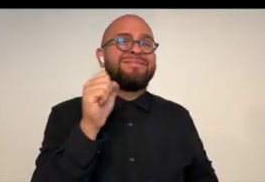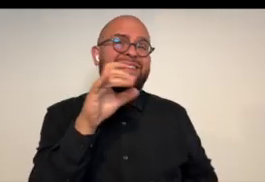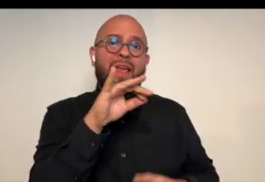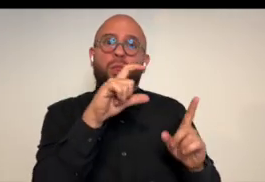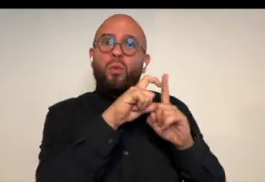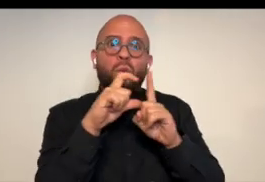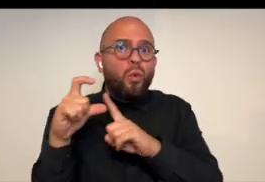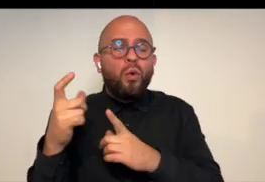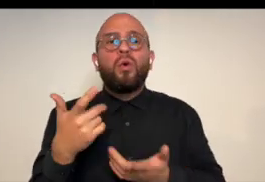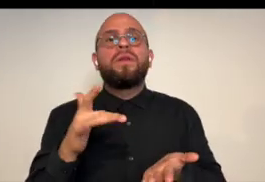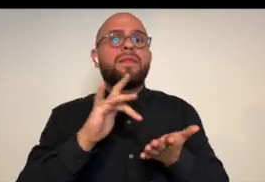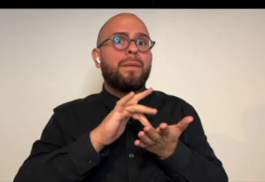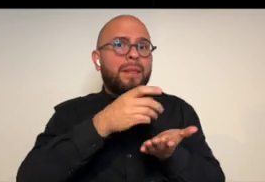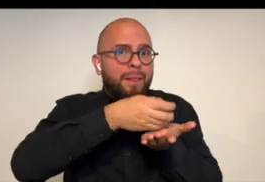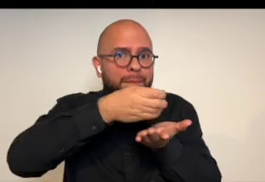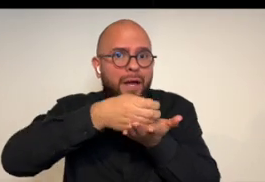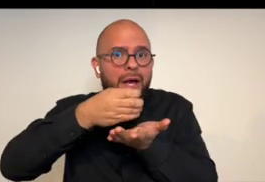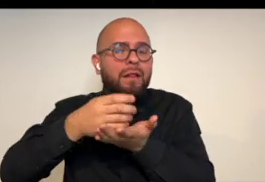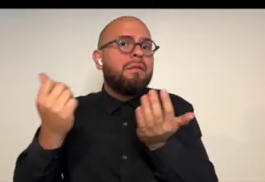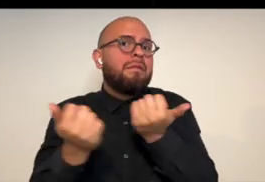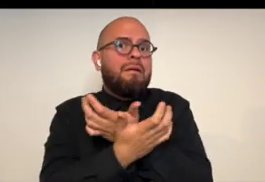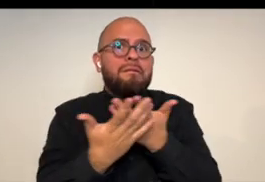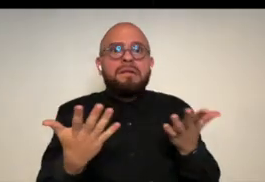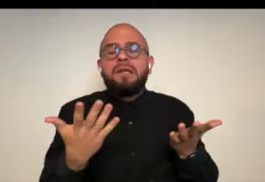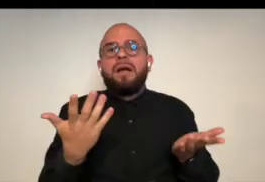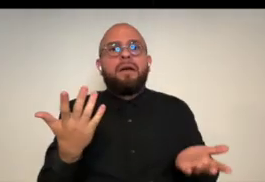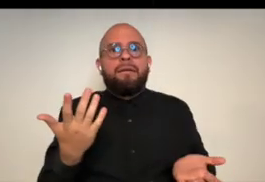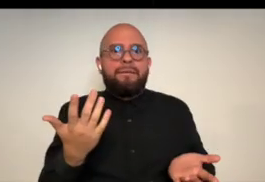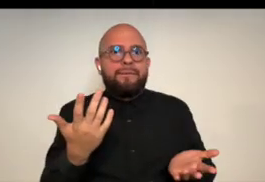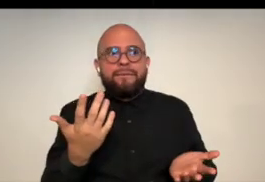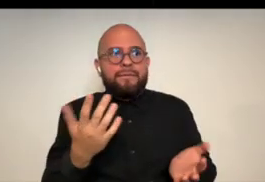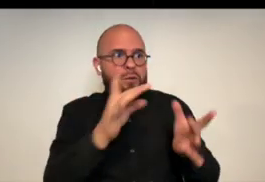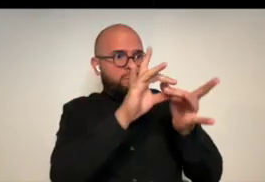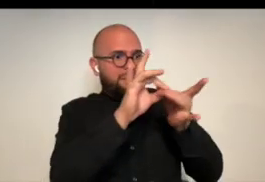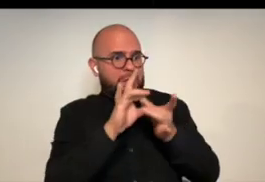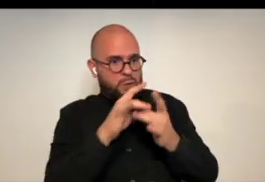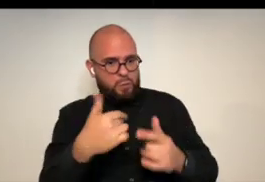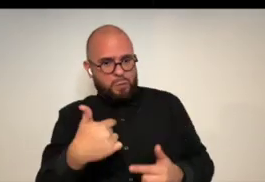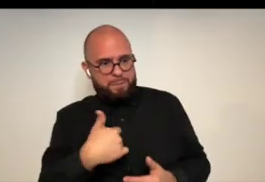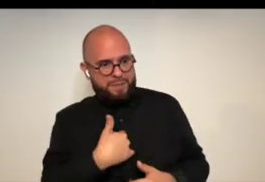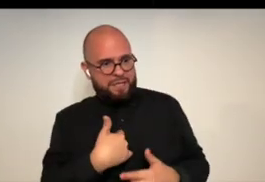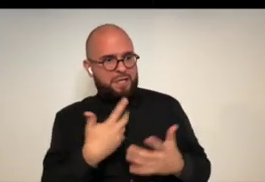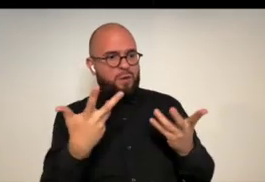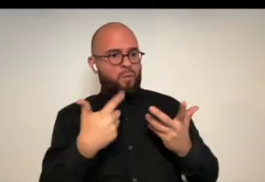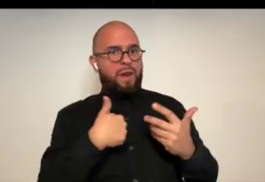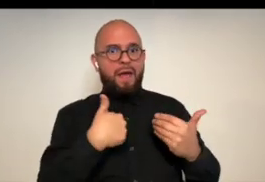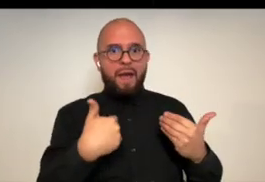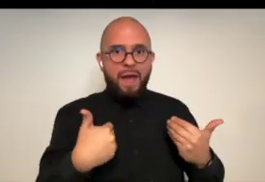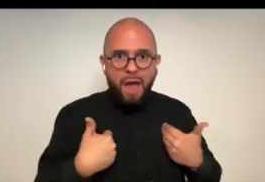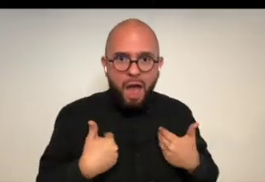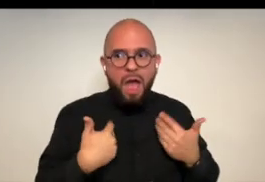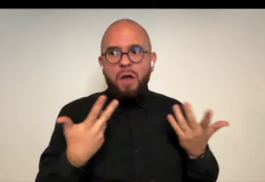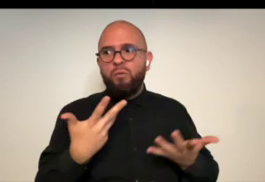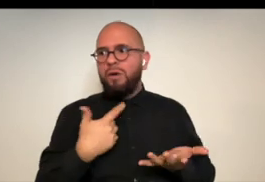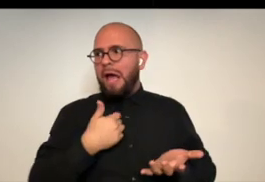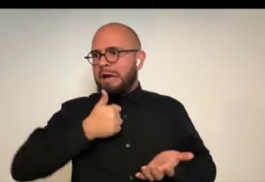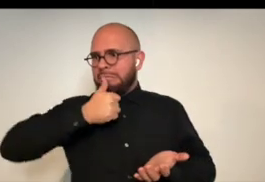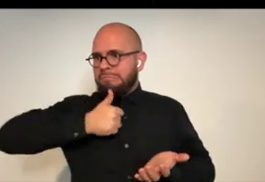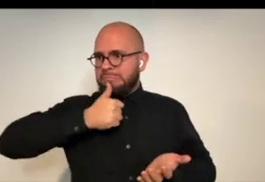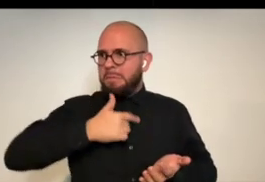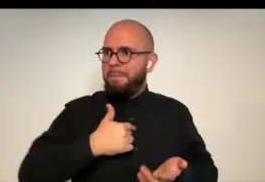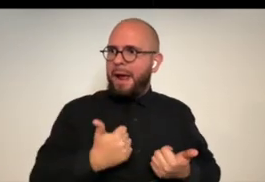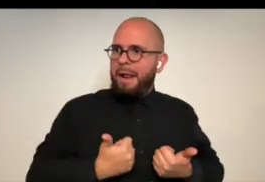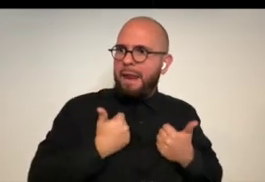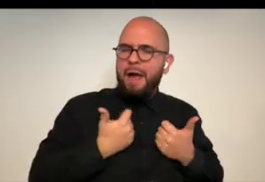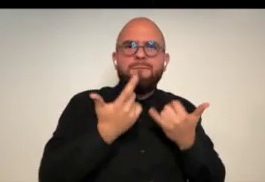and the words like the pill bottles i mean everything in this it applies to the things that i have